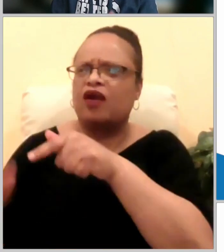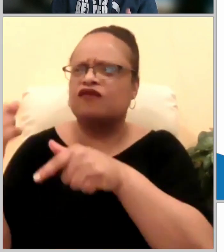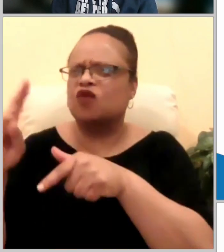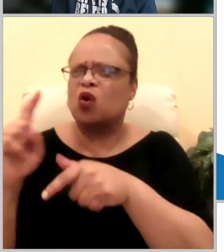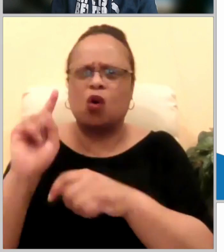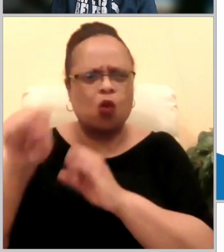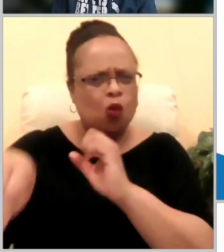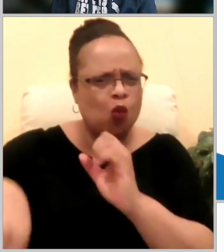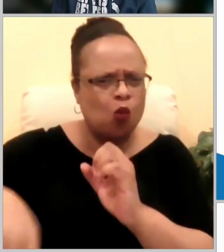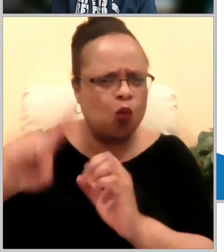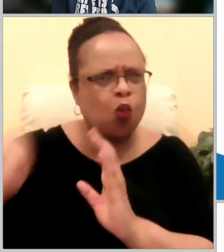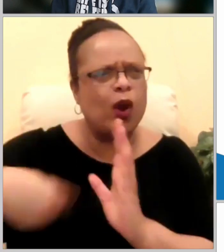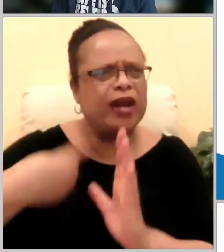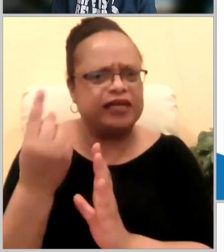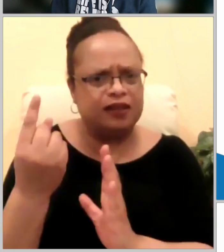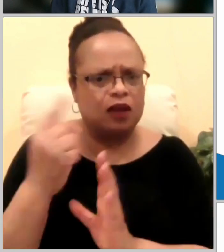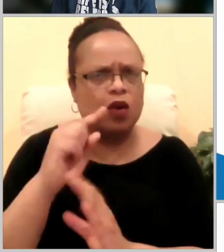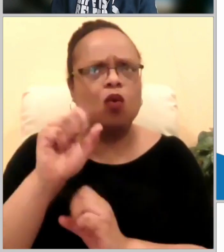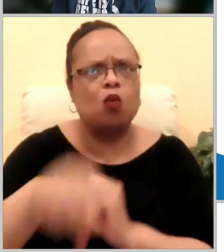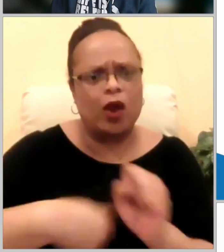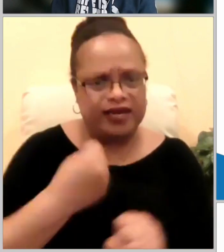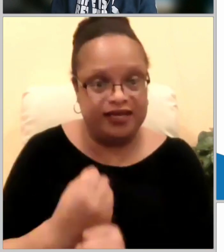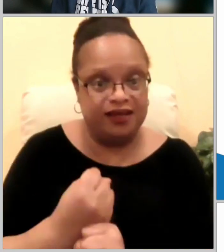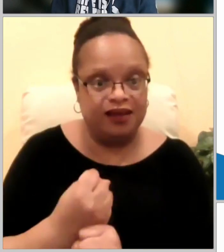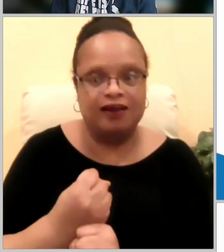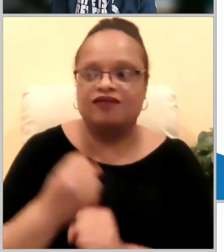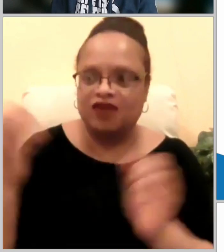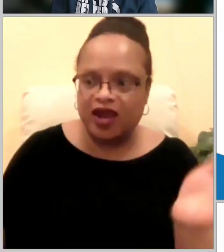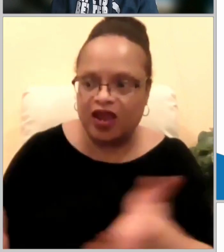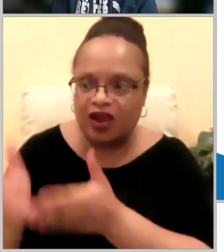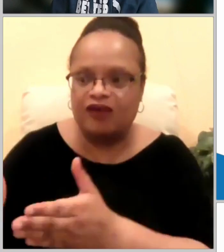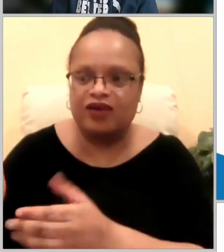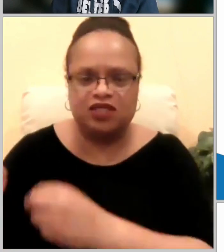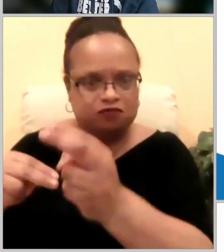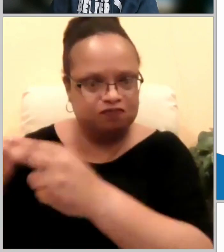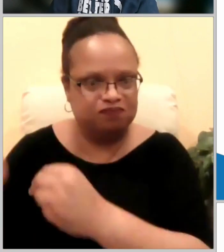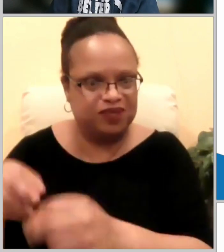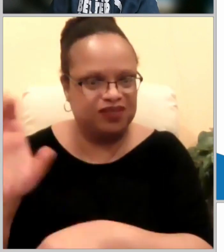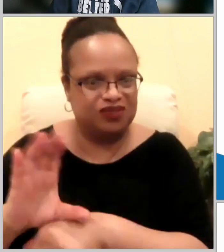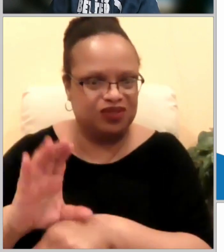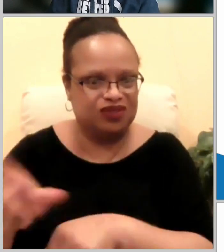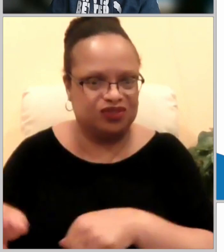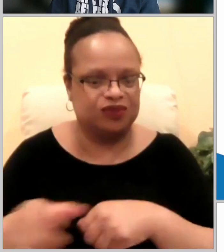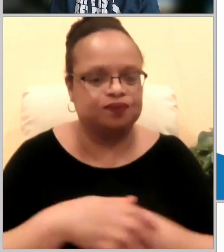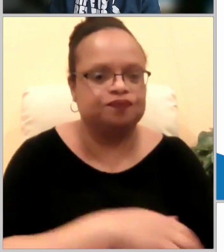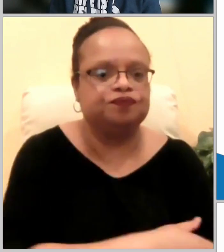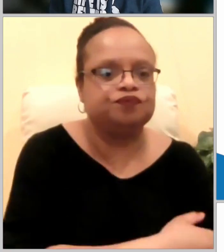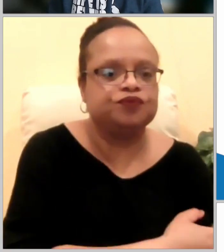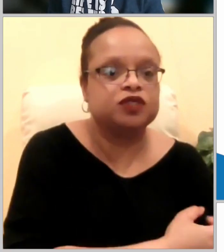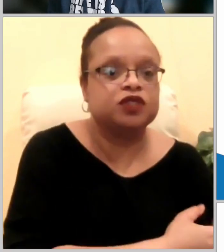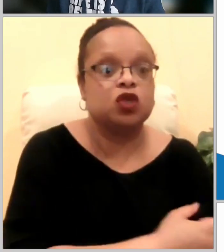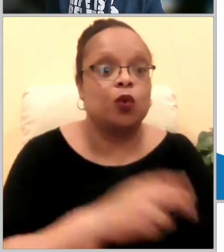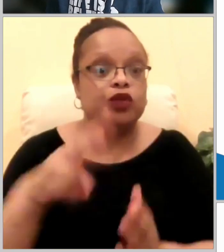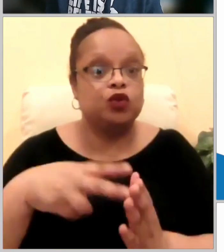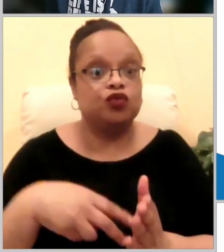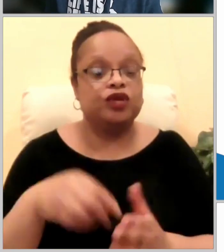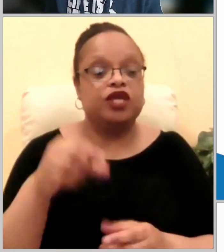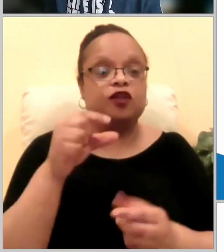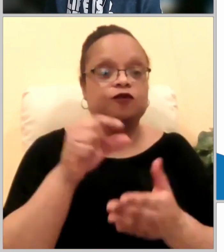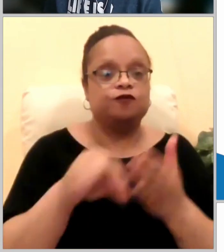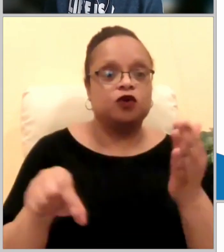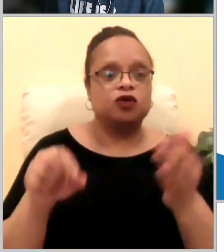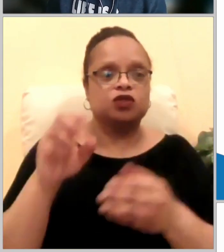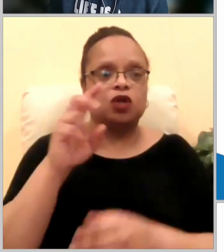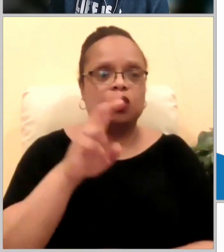says to teach them everything i have commanded you at the end of verse 26 is a sentence we quite we quote quite